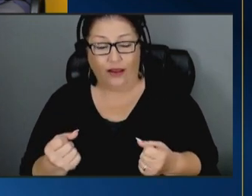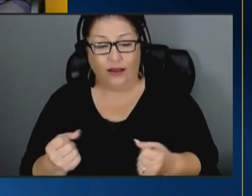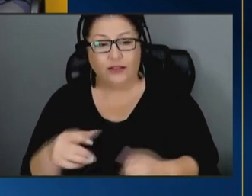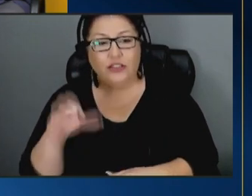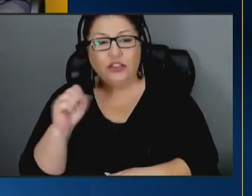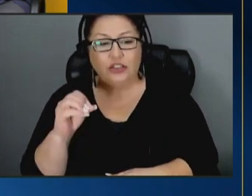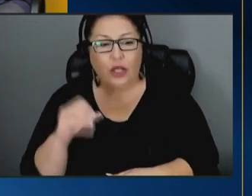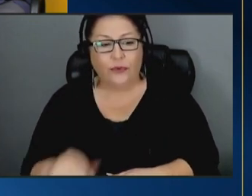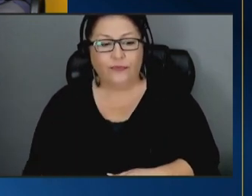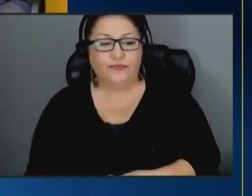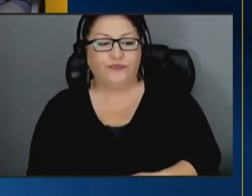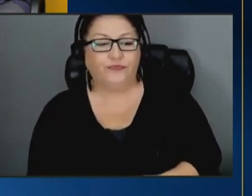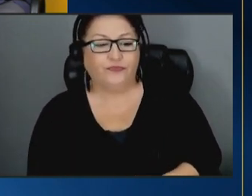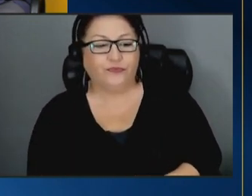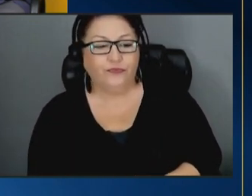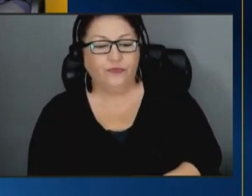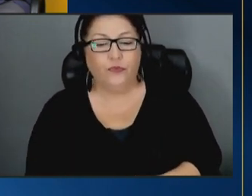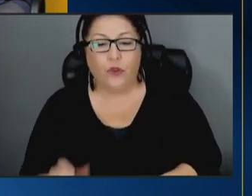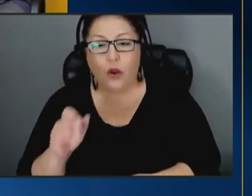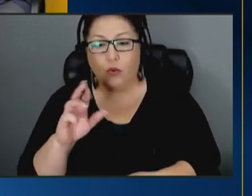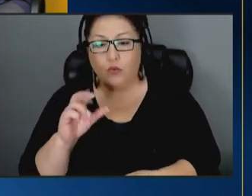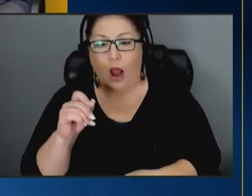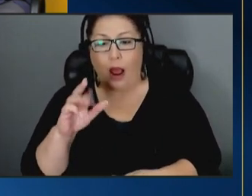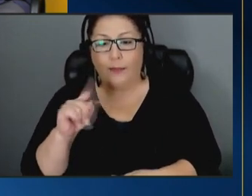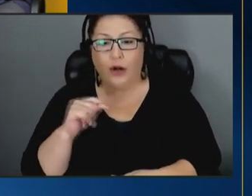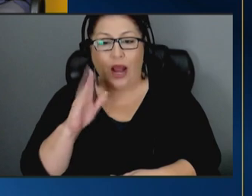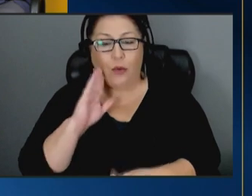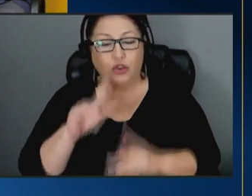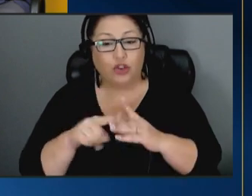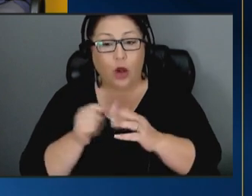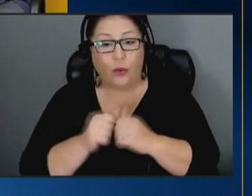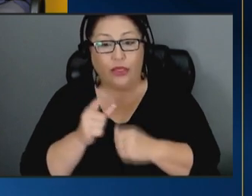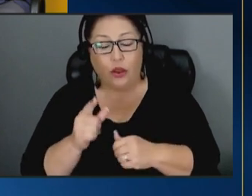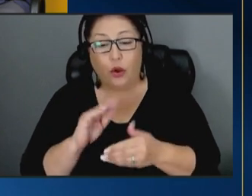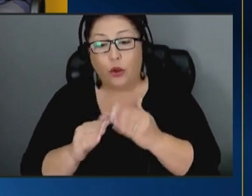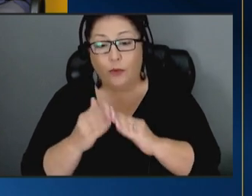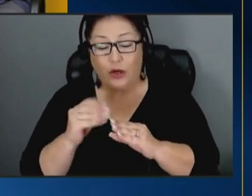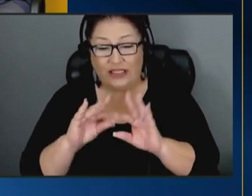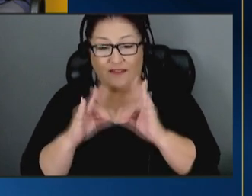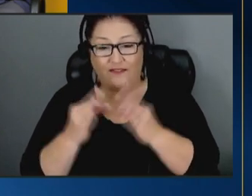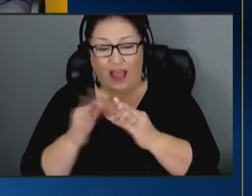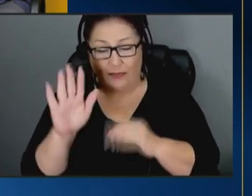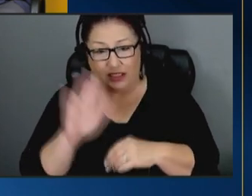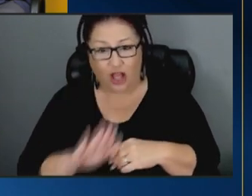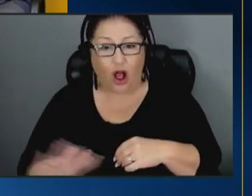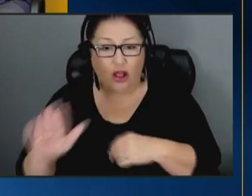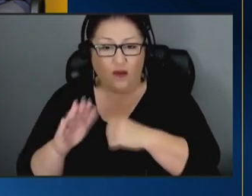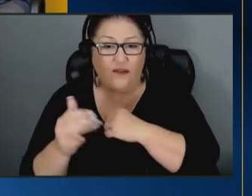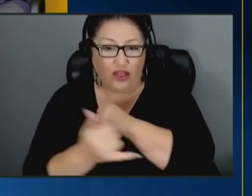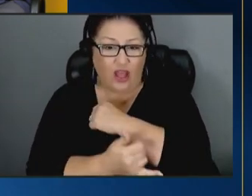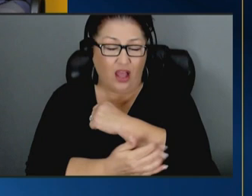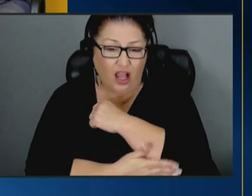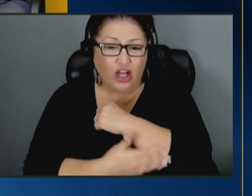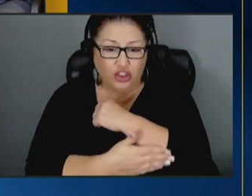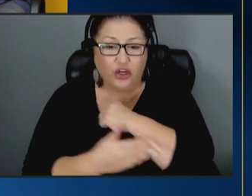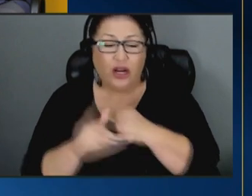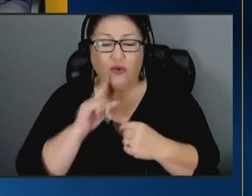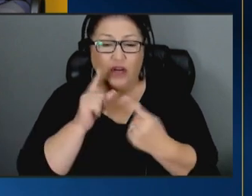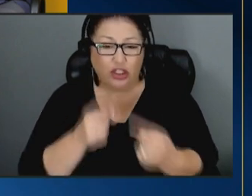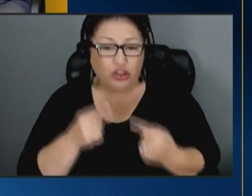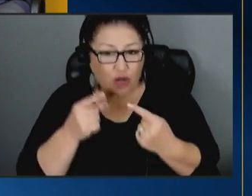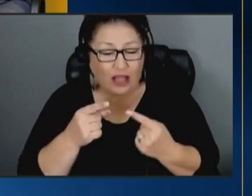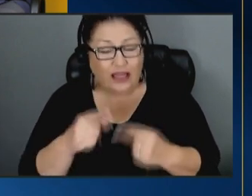i'm robert i'm going to start with you communities and families across the country are struggling and experiencing